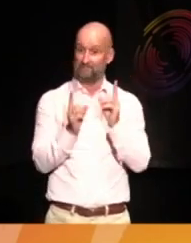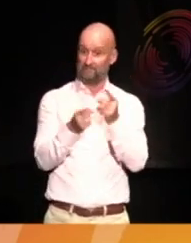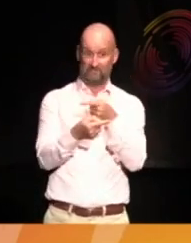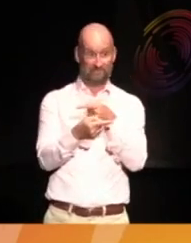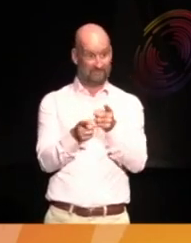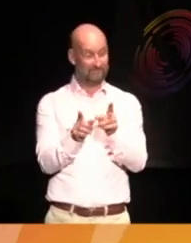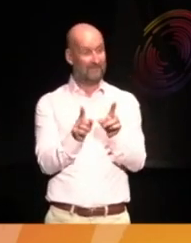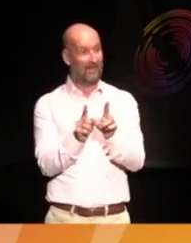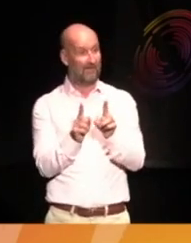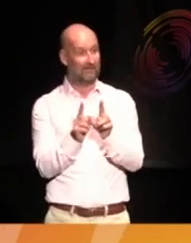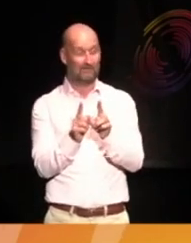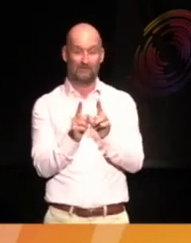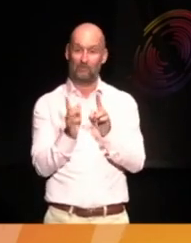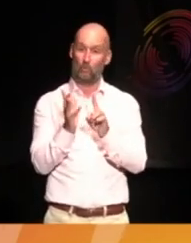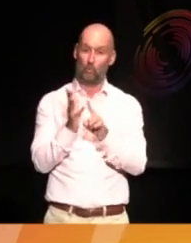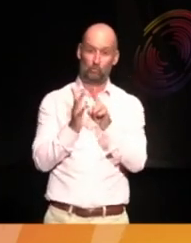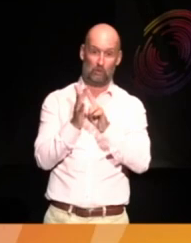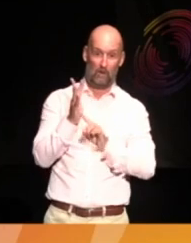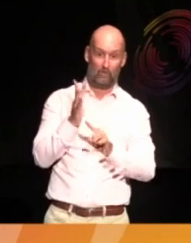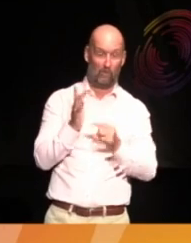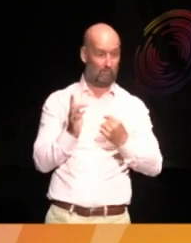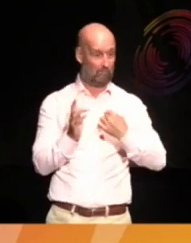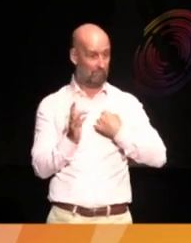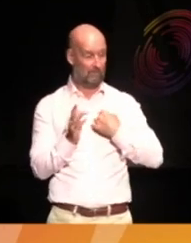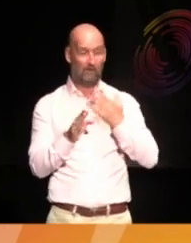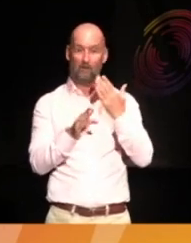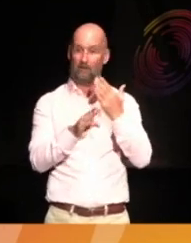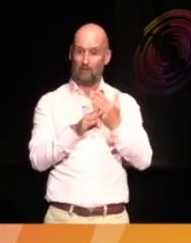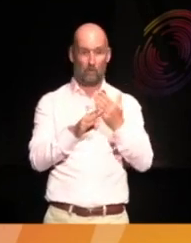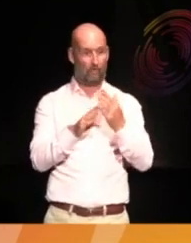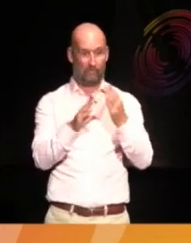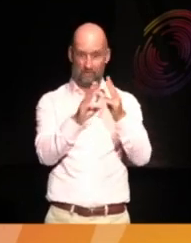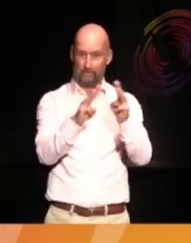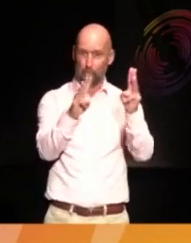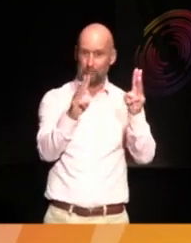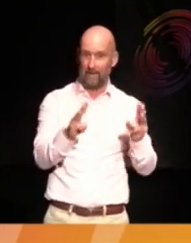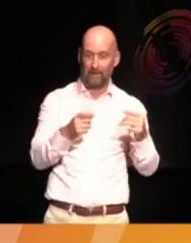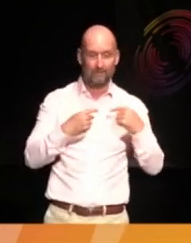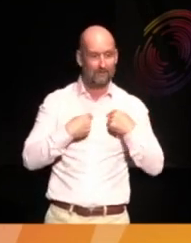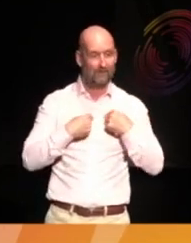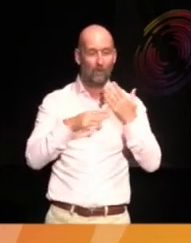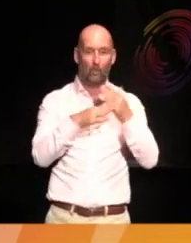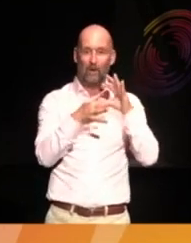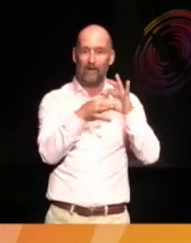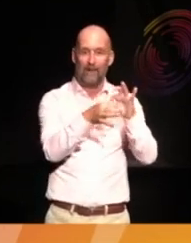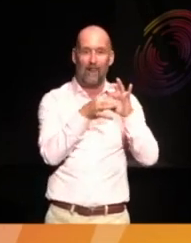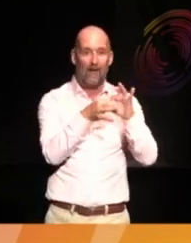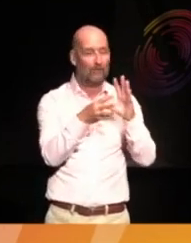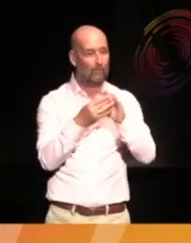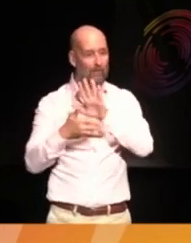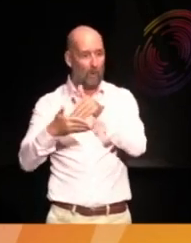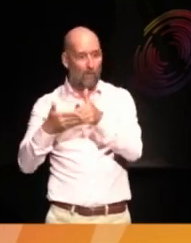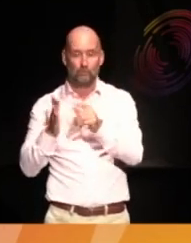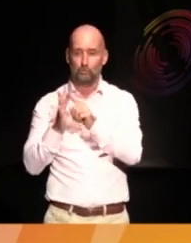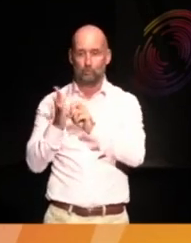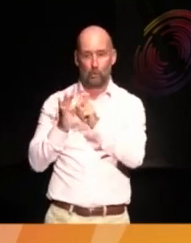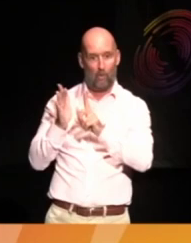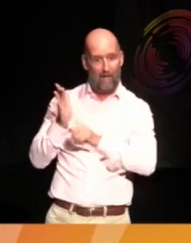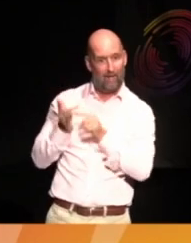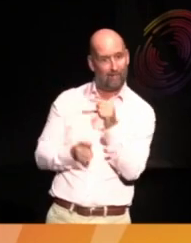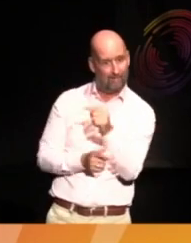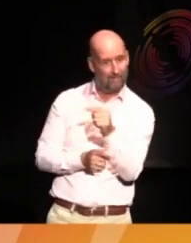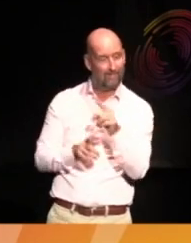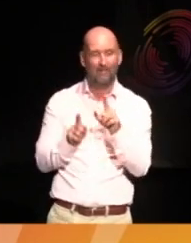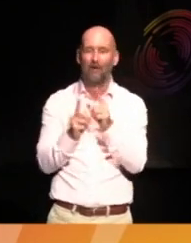like Njabu and I, who work in museums and in collaboration with poets like Joelle and others,